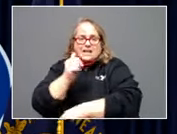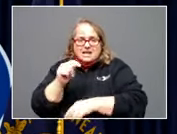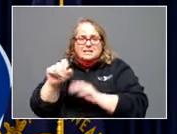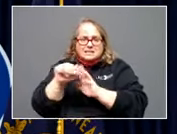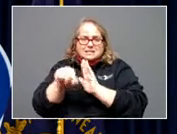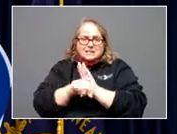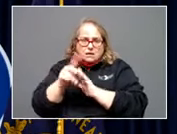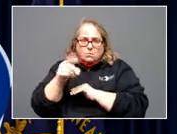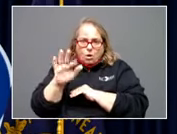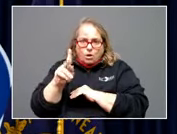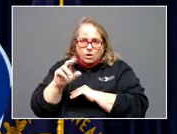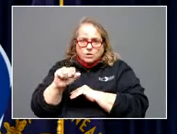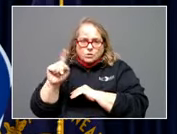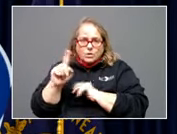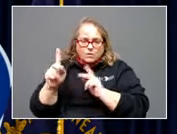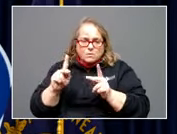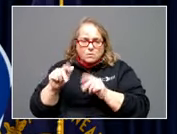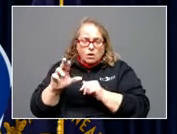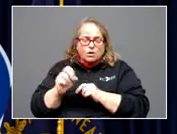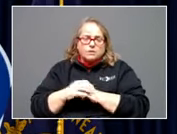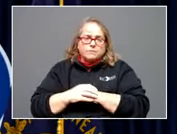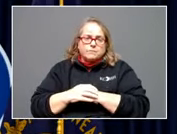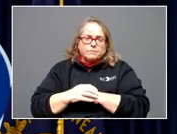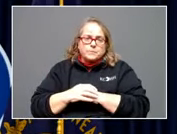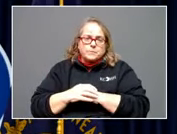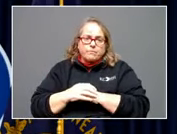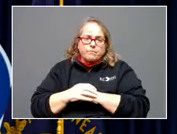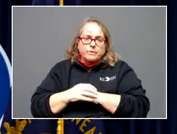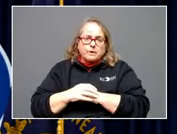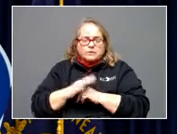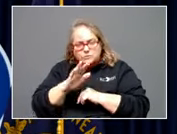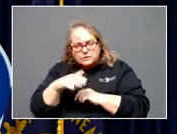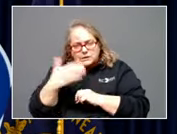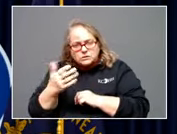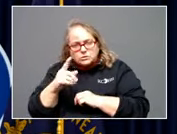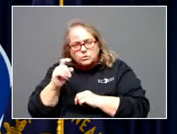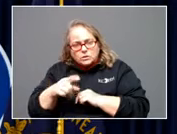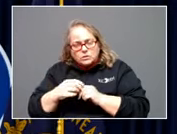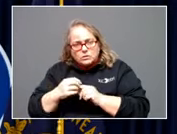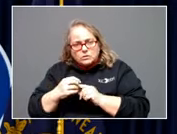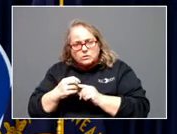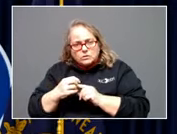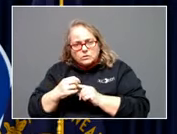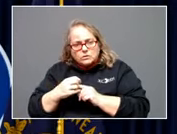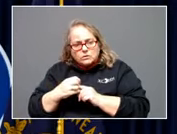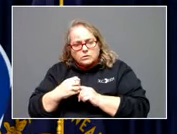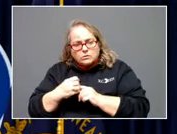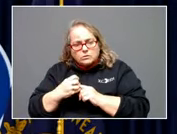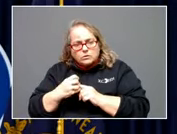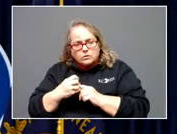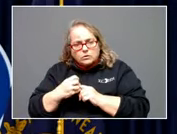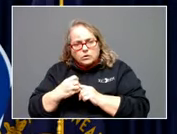folks are. And then the tornado question. What are some supplies that you